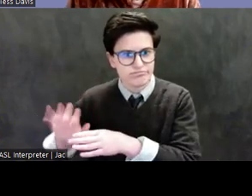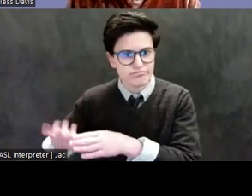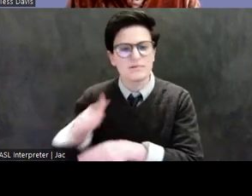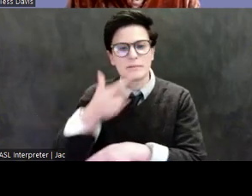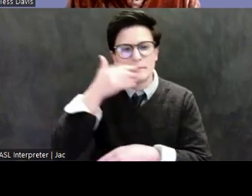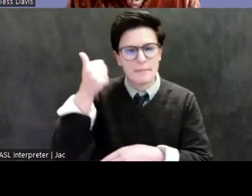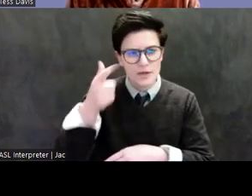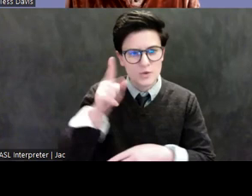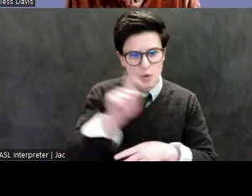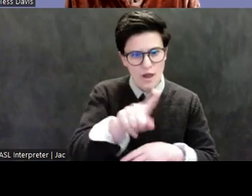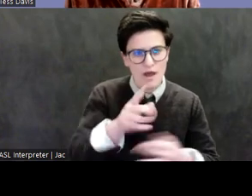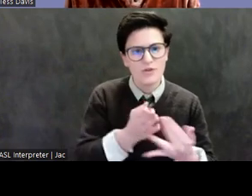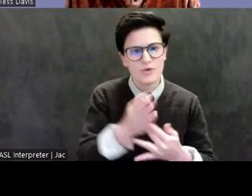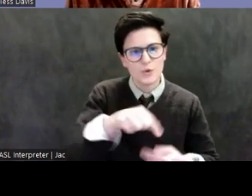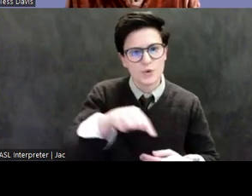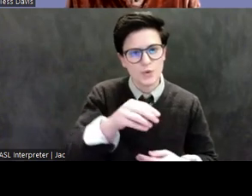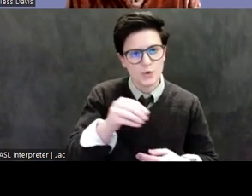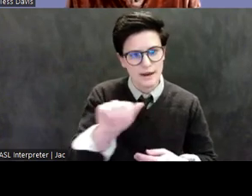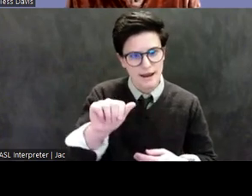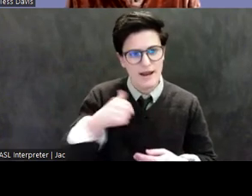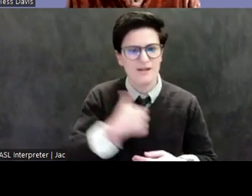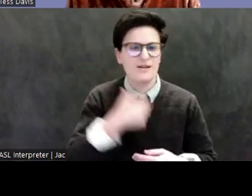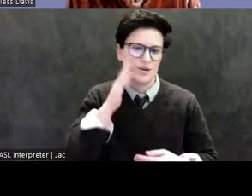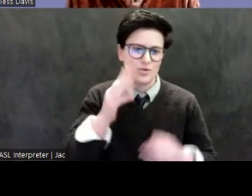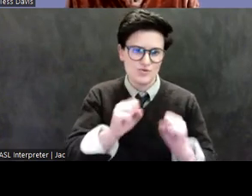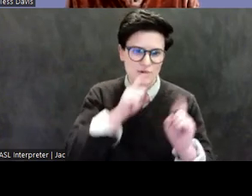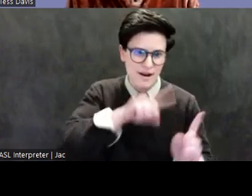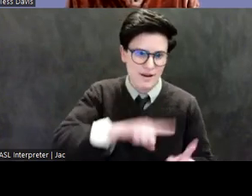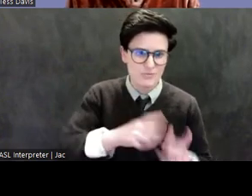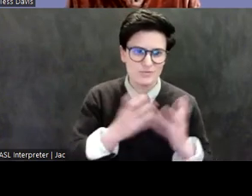as many as we can get to at the end of Tess's presentation.